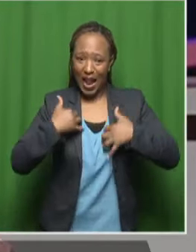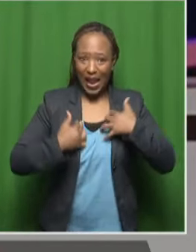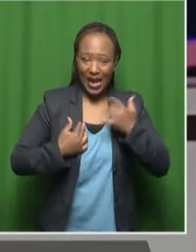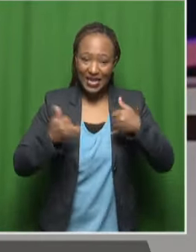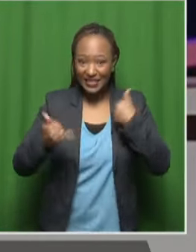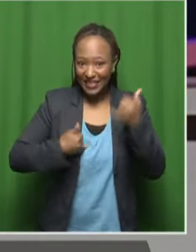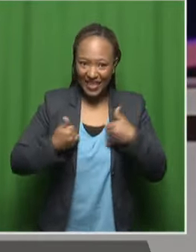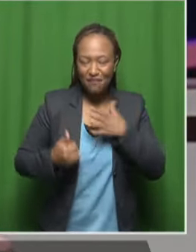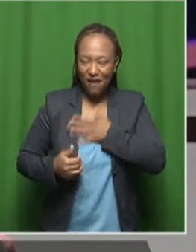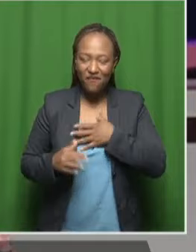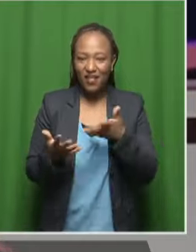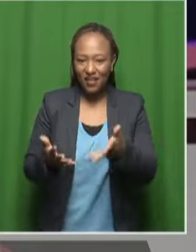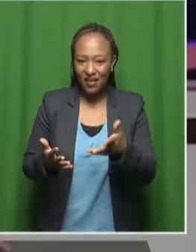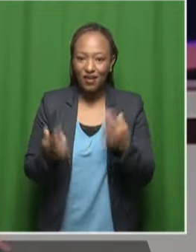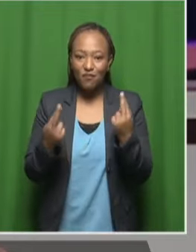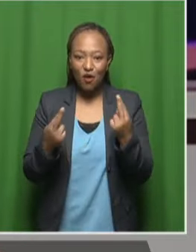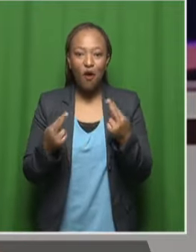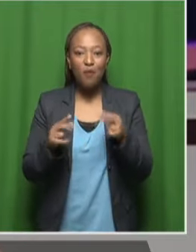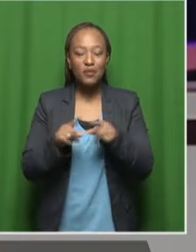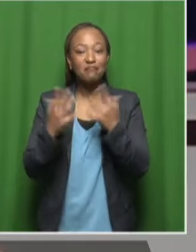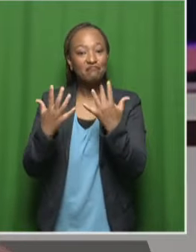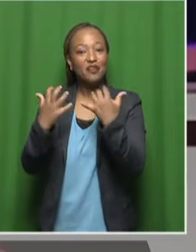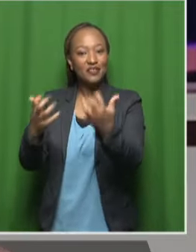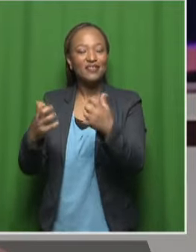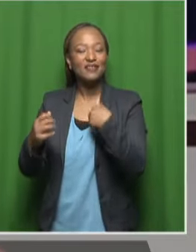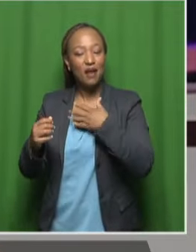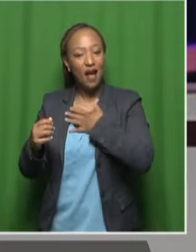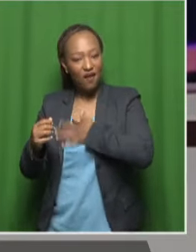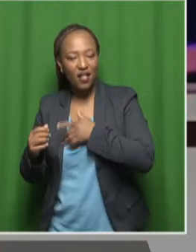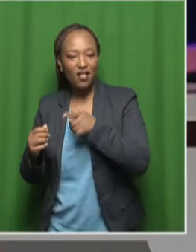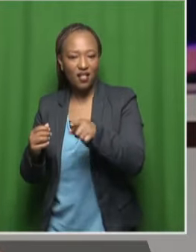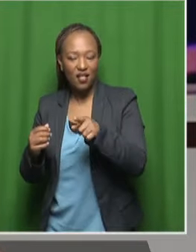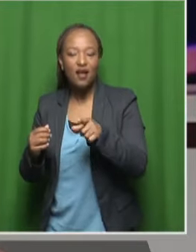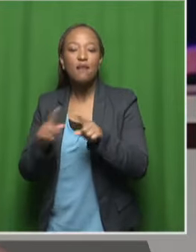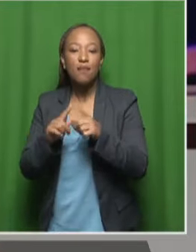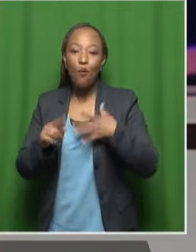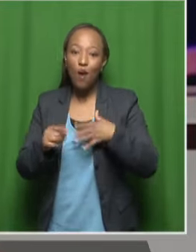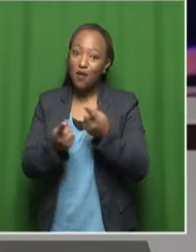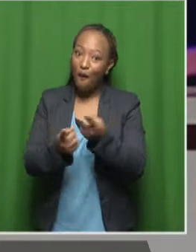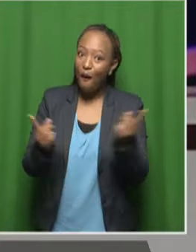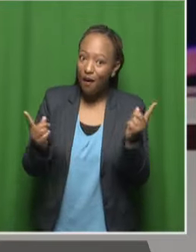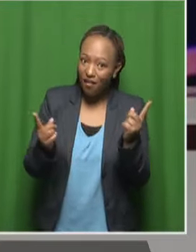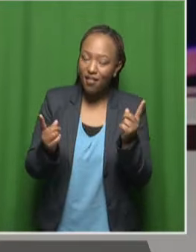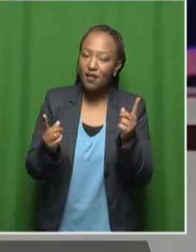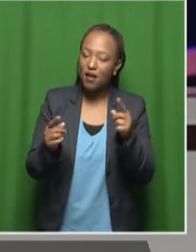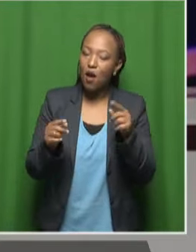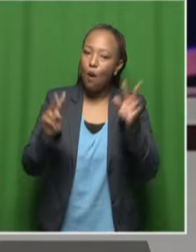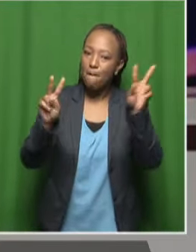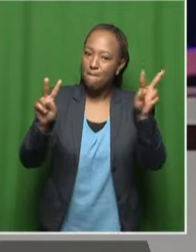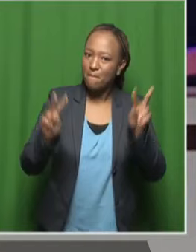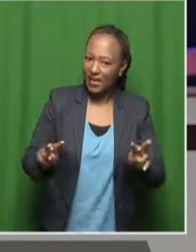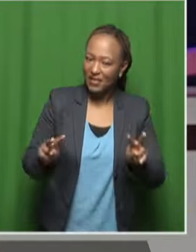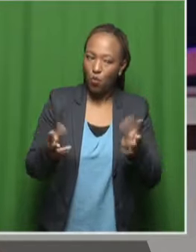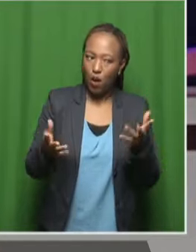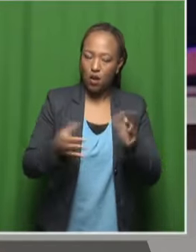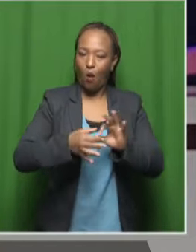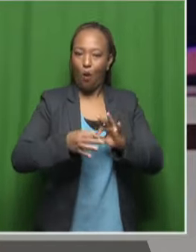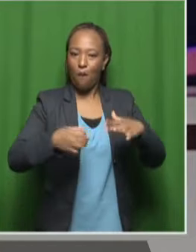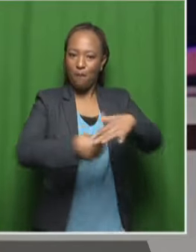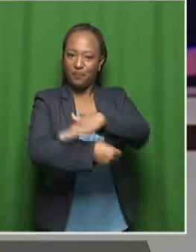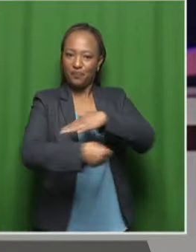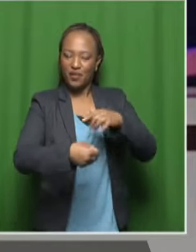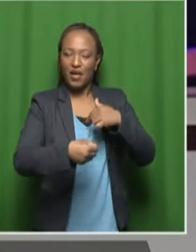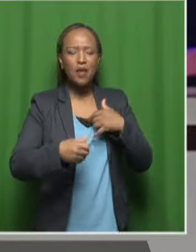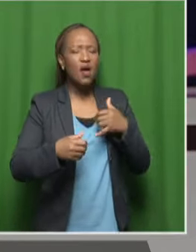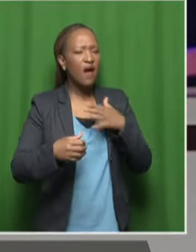That is how I feel. And that's how I hope the audience feels, because that is how I felt. I wanted to give everyone a piece of home to take with them. And yeah, I feel warm,